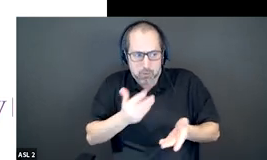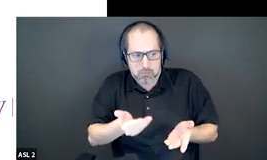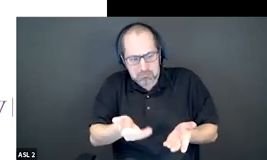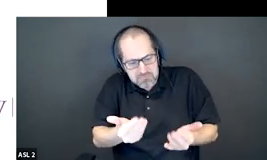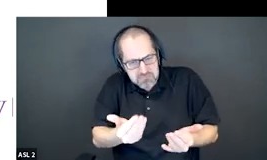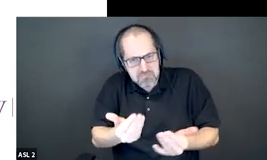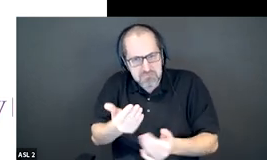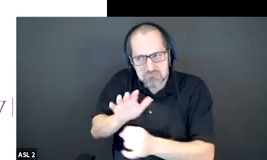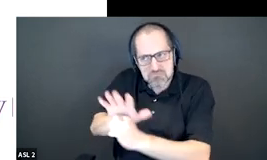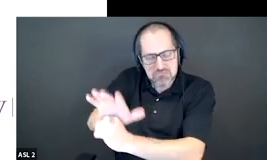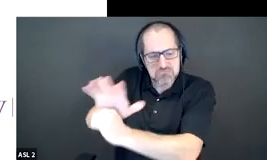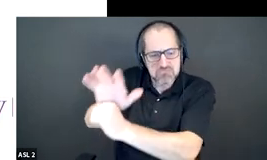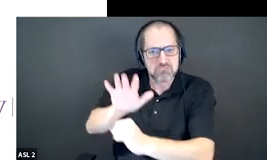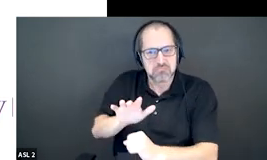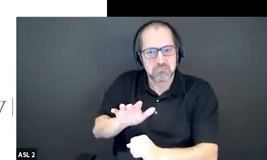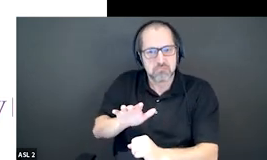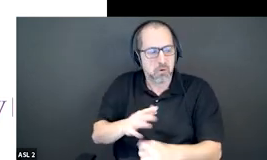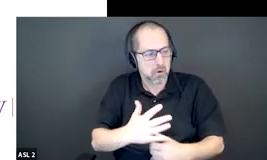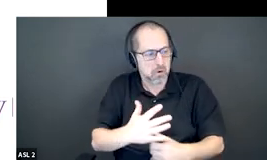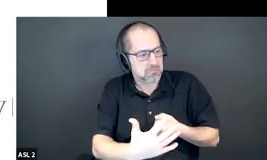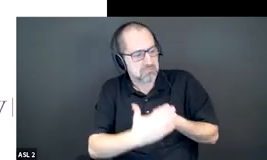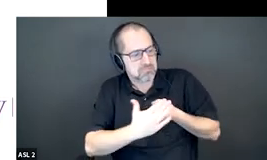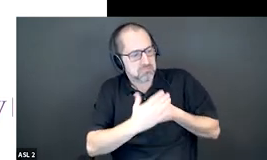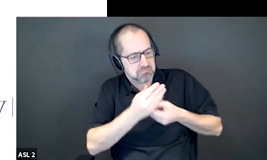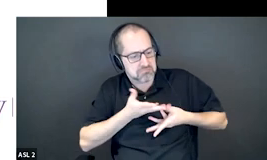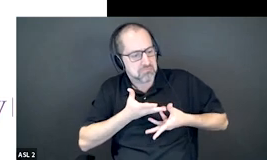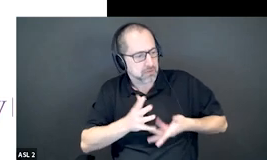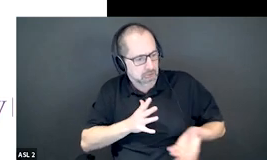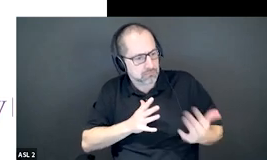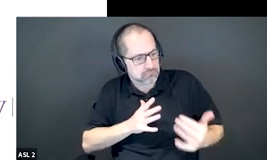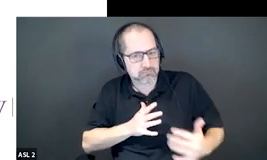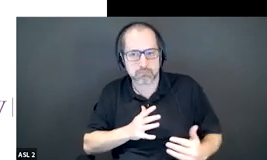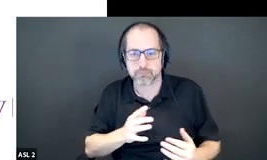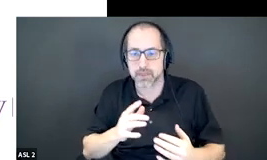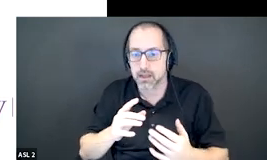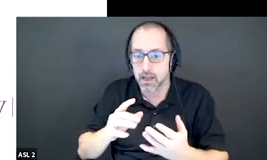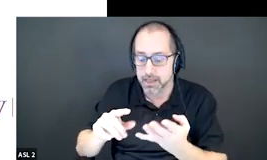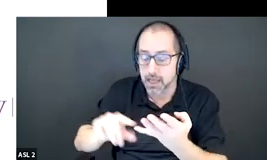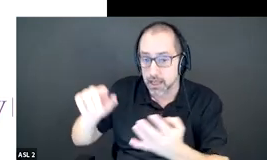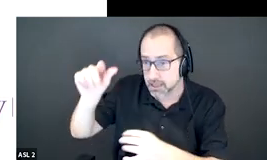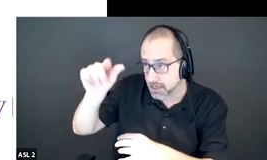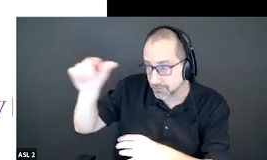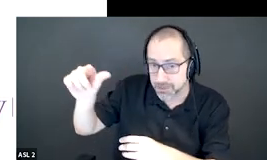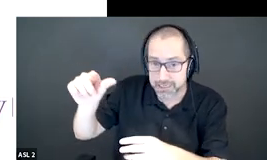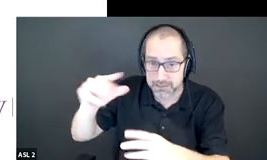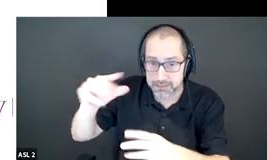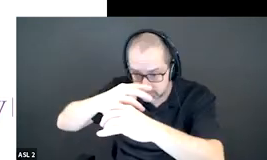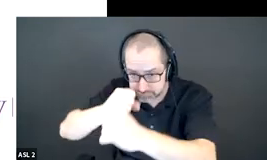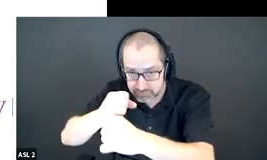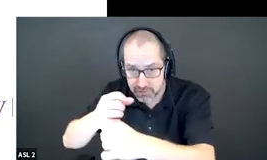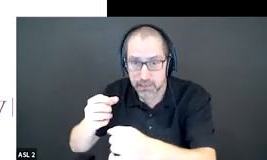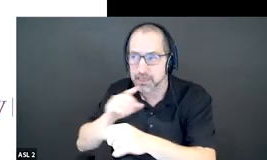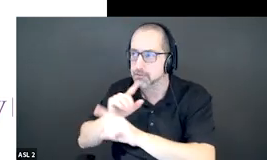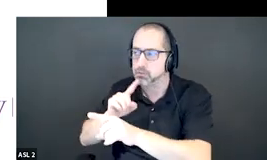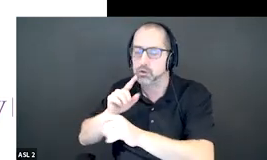um and then for government we created uh policy briefs which respond to each of the four pillars of the disability